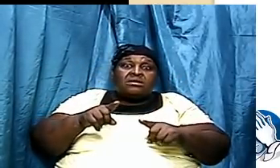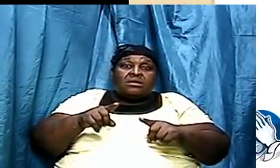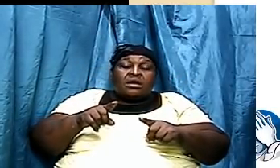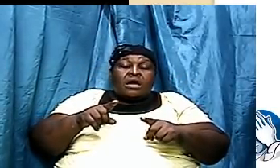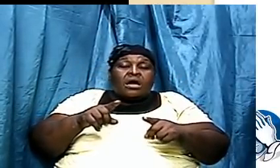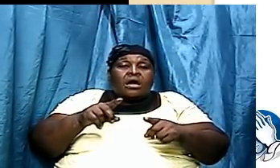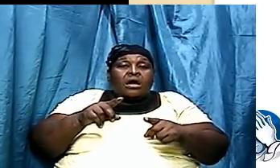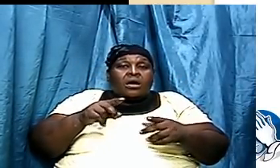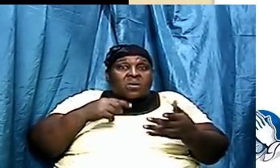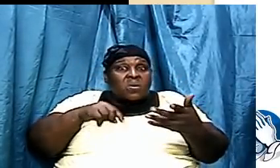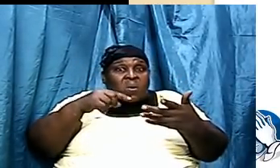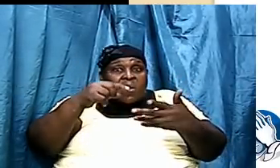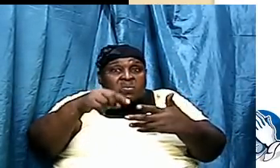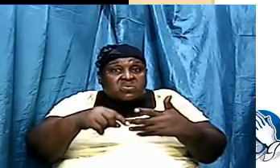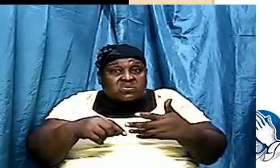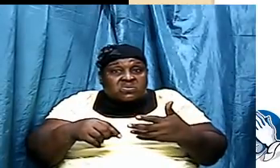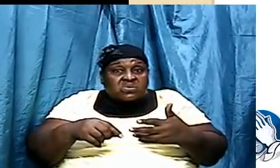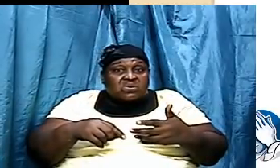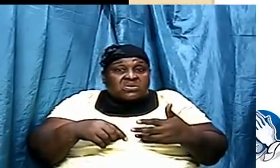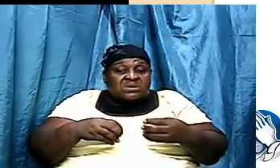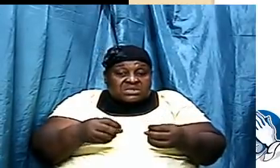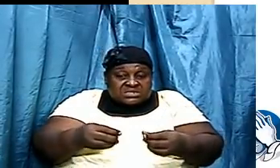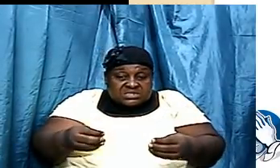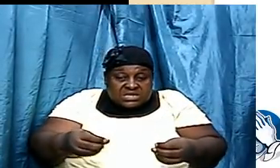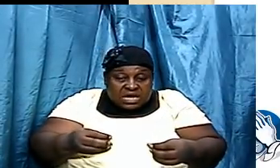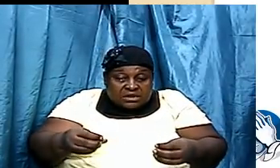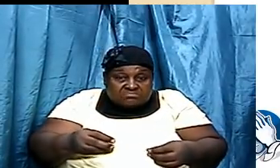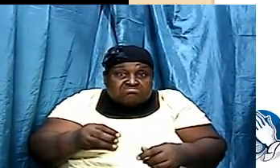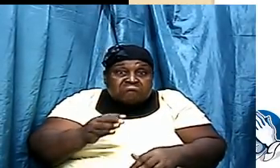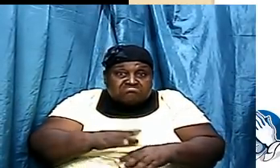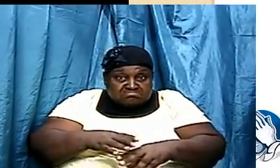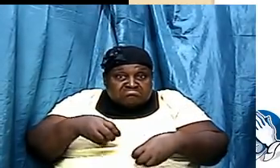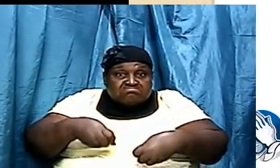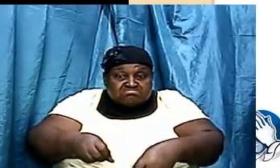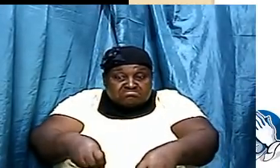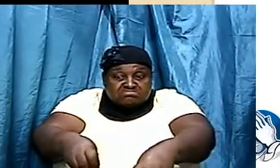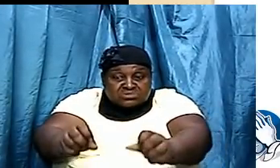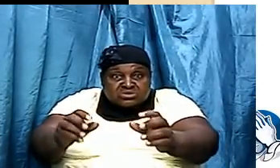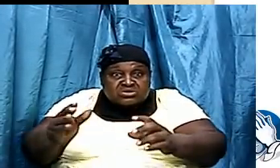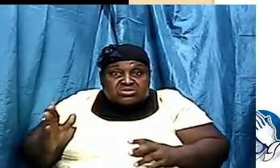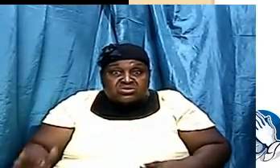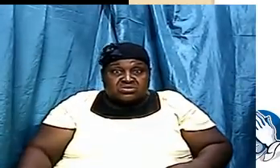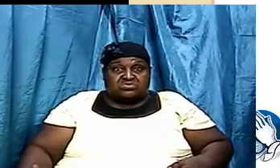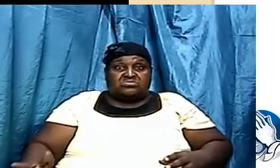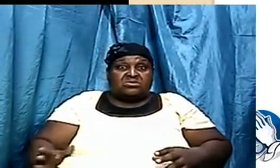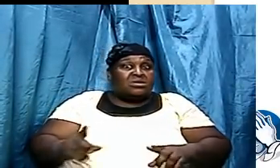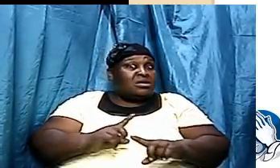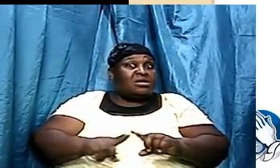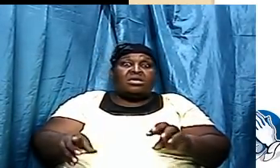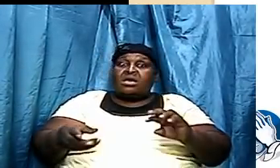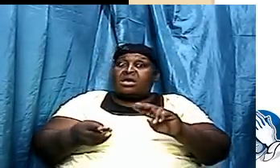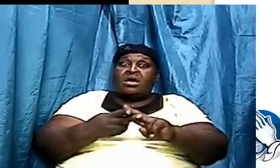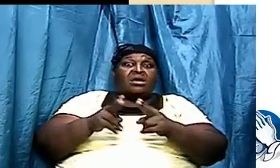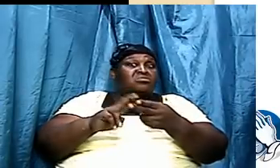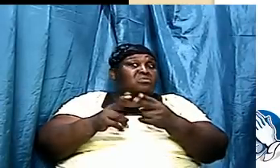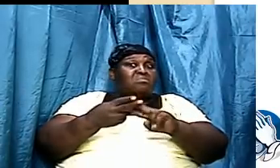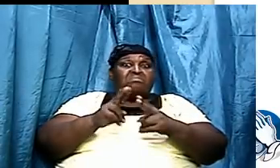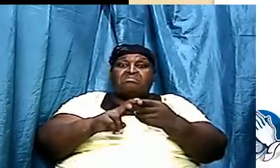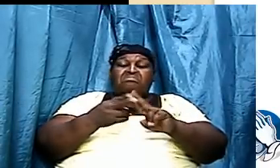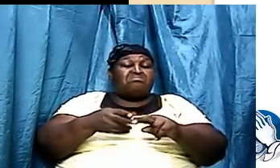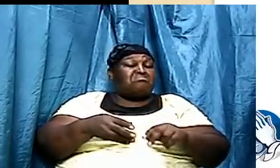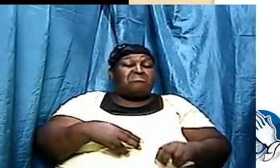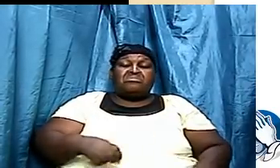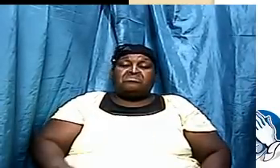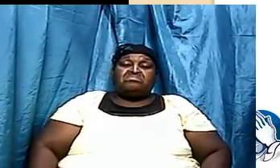Abraham could not have numbered the stars you can't number them and while I'm saying all of this I go back to the